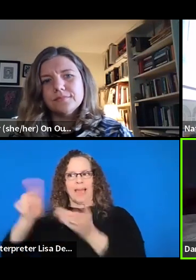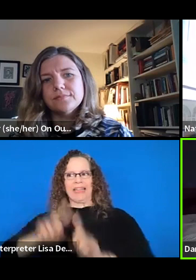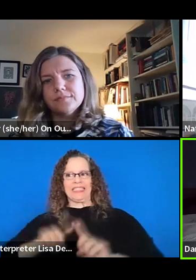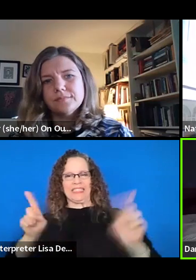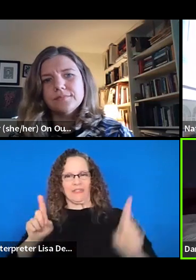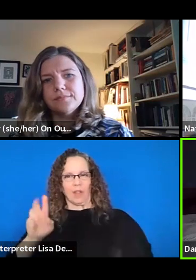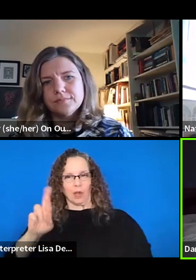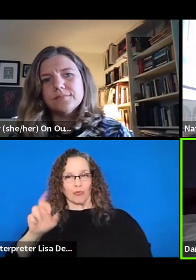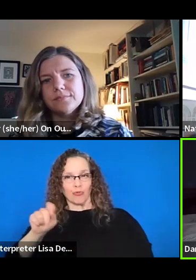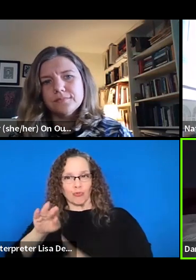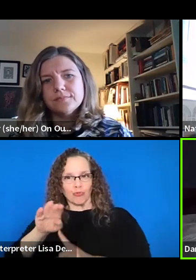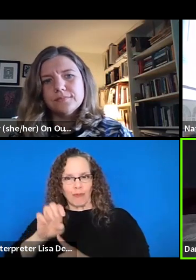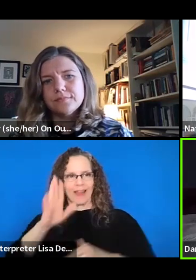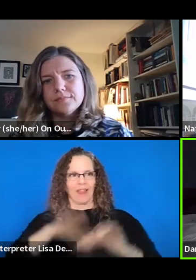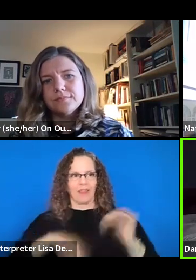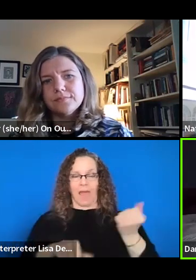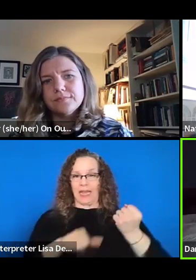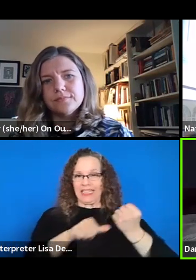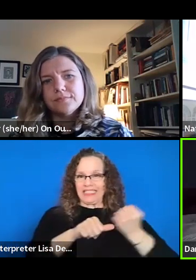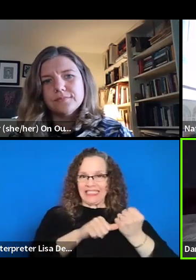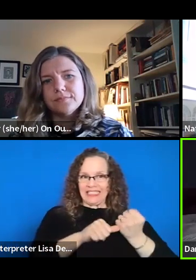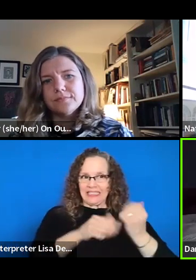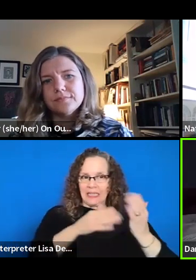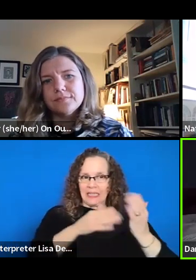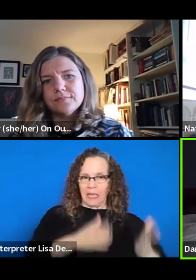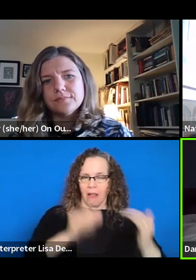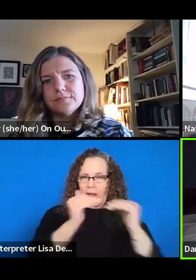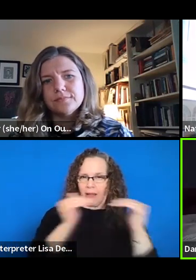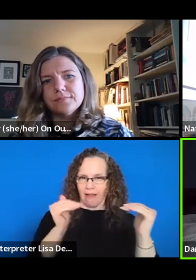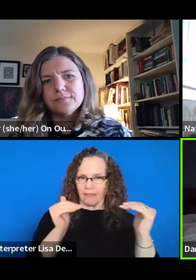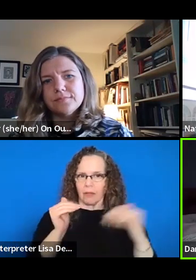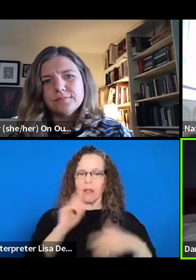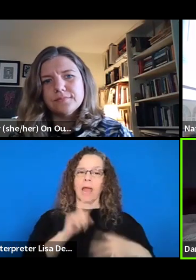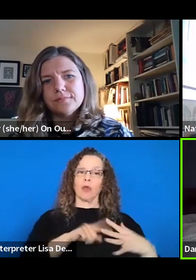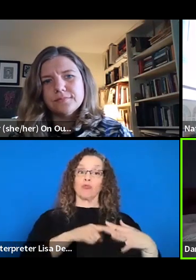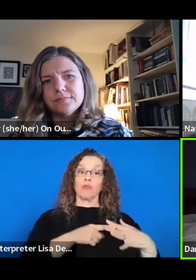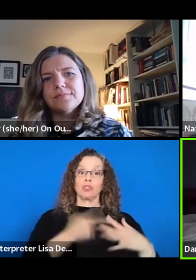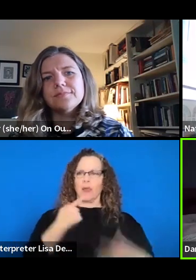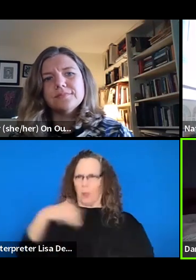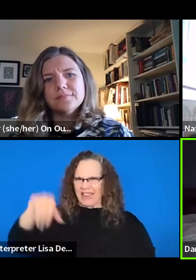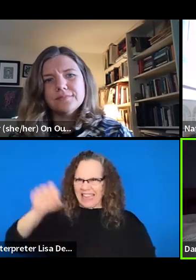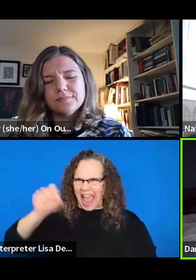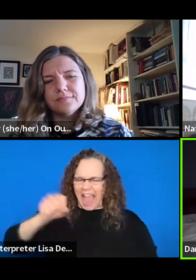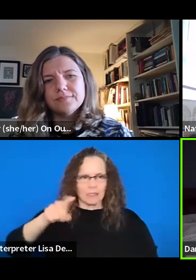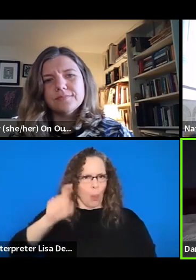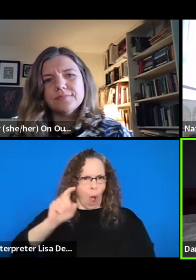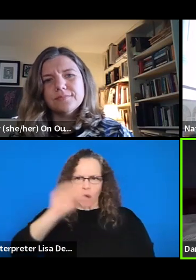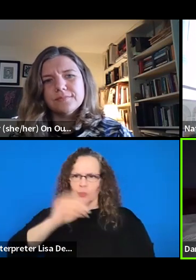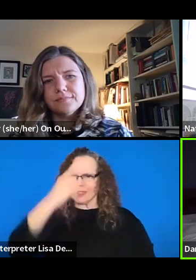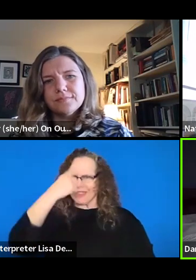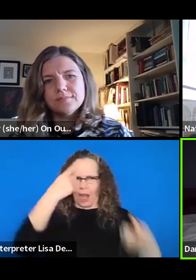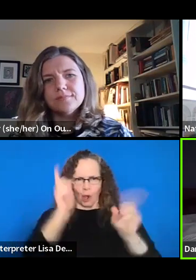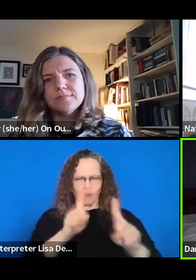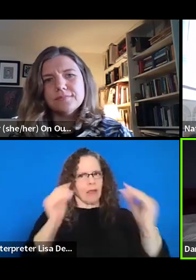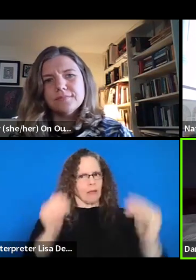assistant level. And at first it was interesting, I was at this place of like, yeah, absolutely 100%, right? Like if it's coming to me to